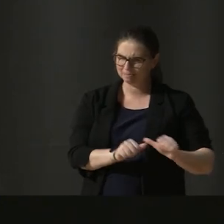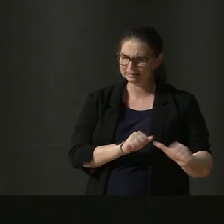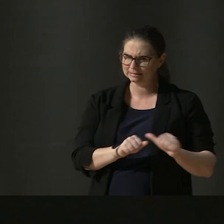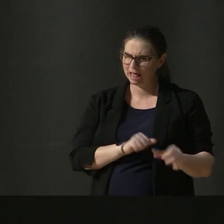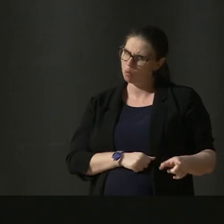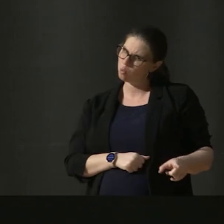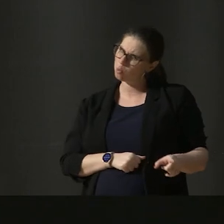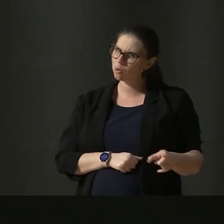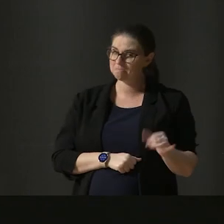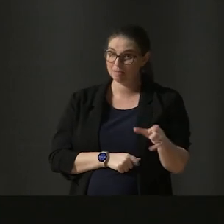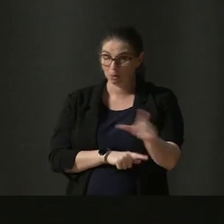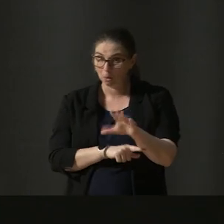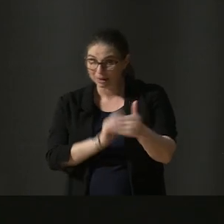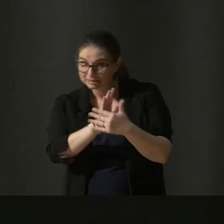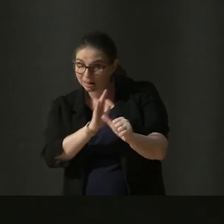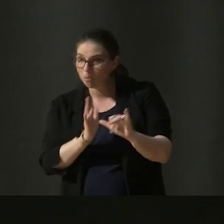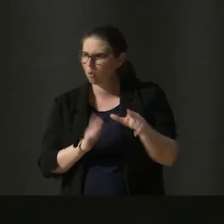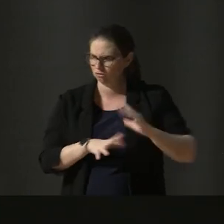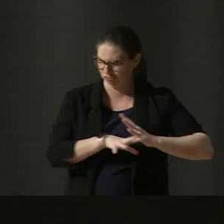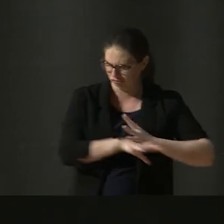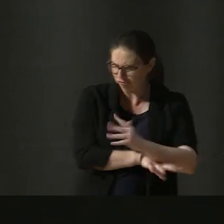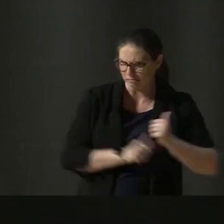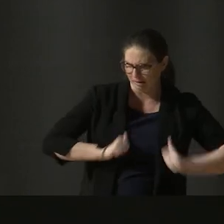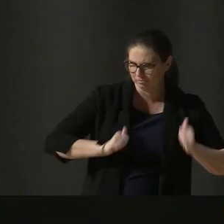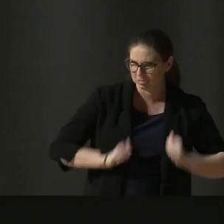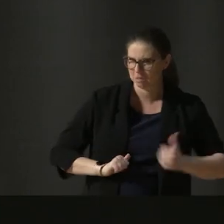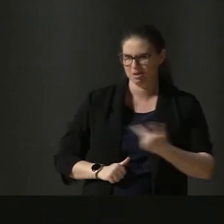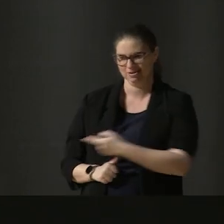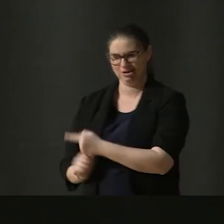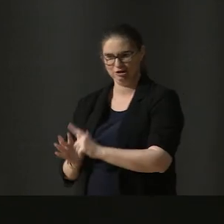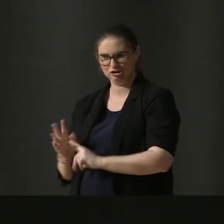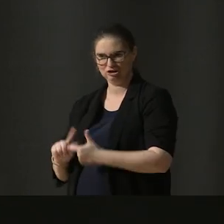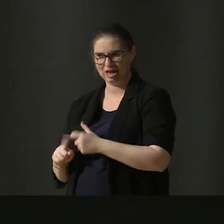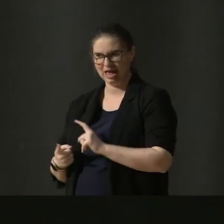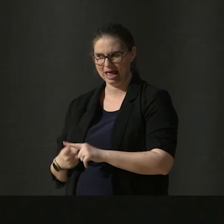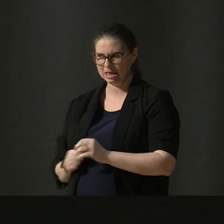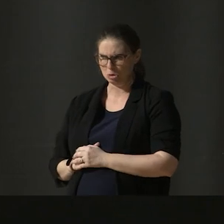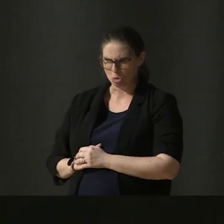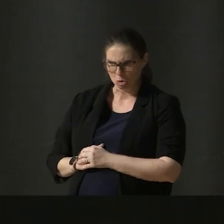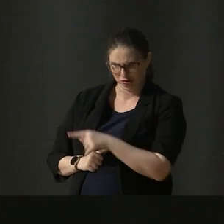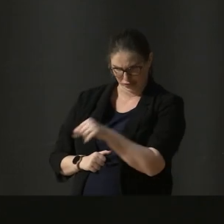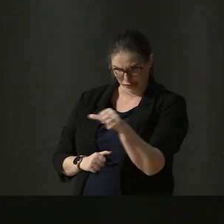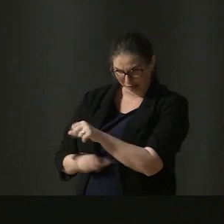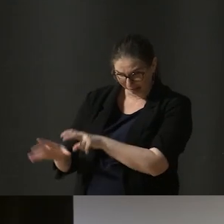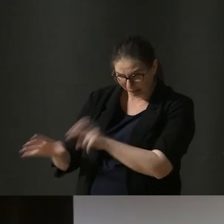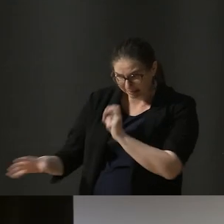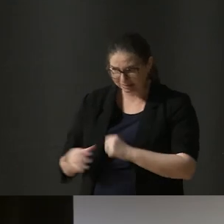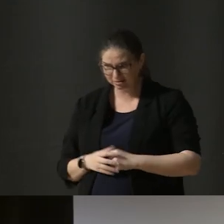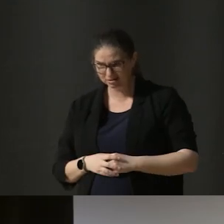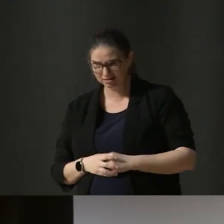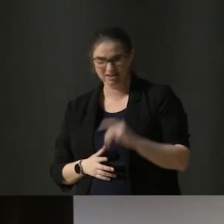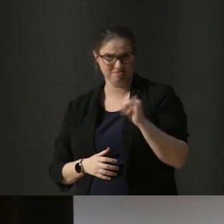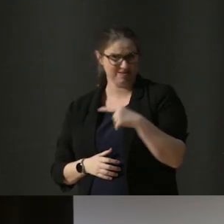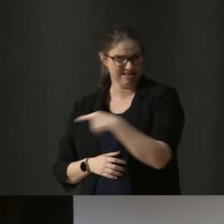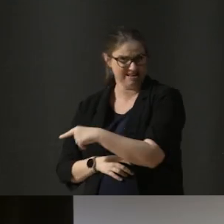Well, maybe she works hard. Maybe both. Jake, on the other hand, should Jake quit piano? Maybe